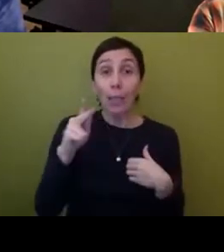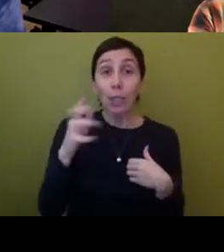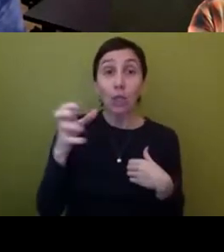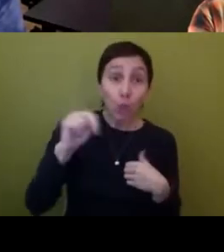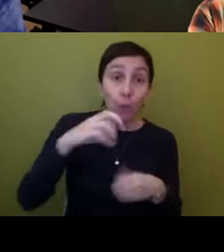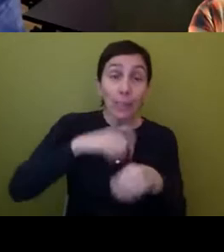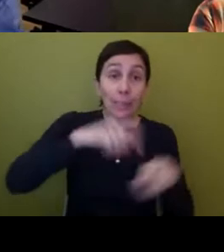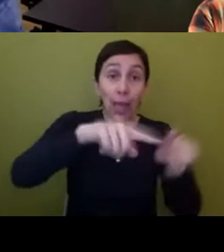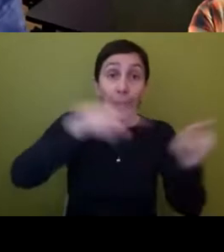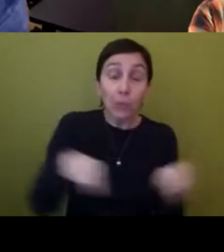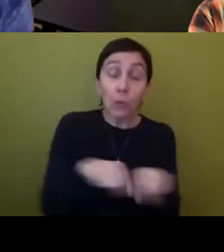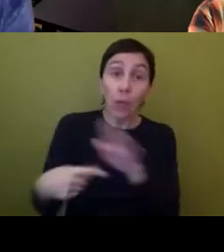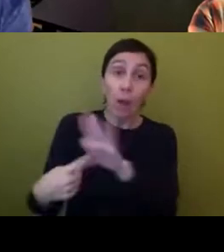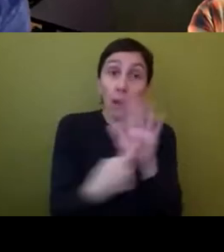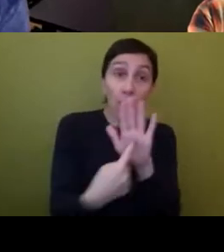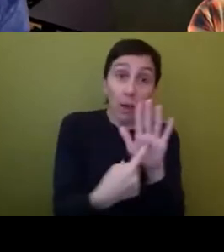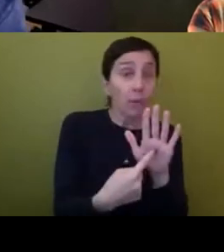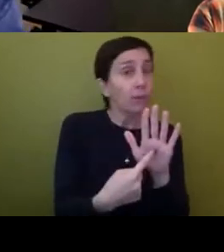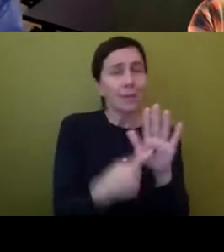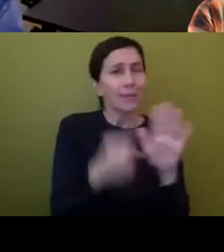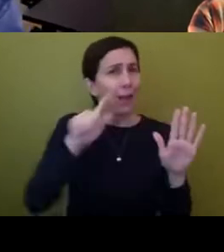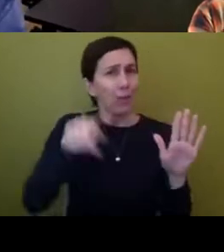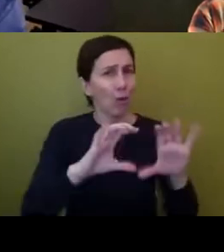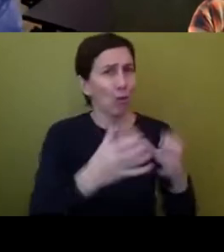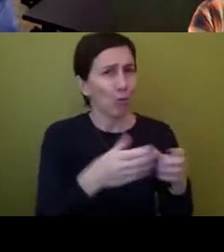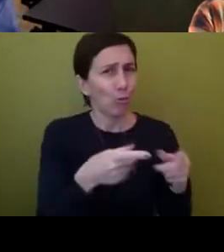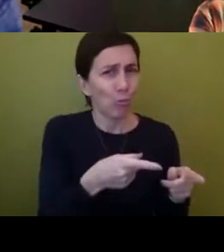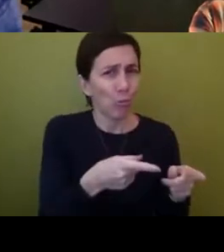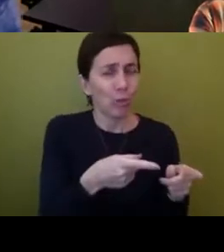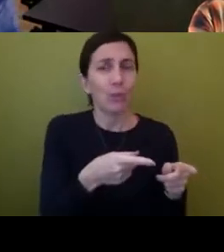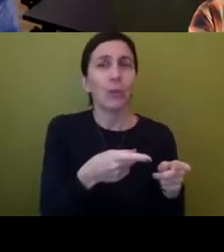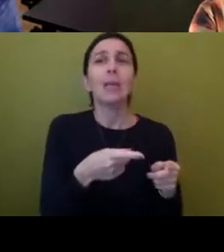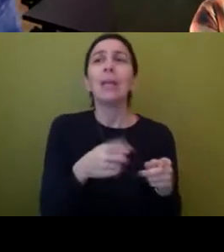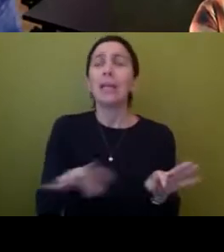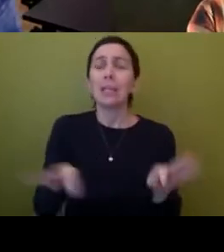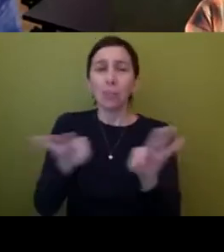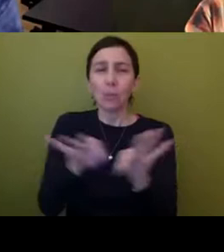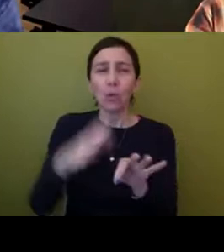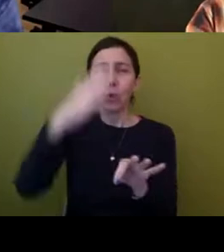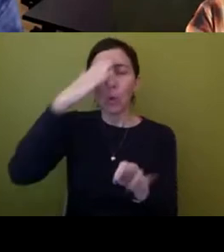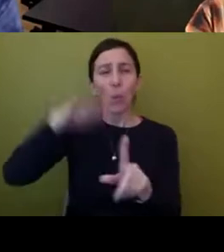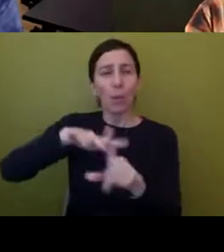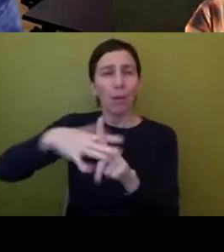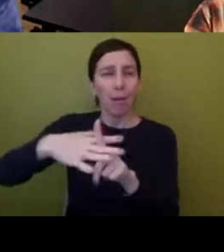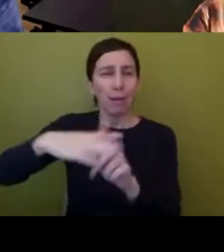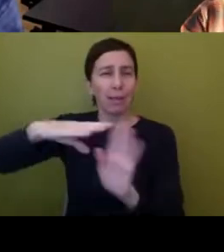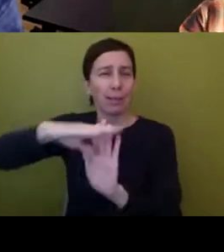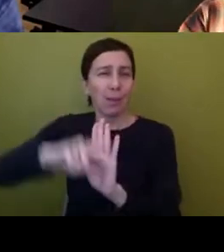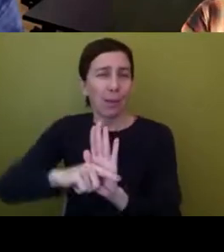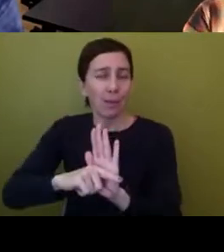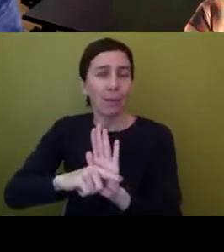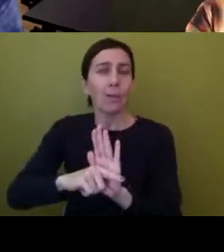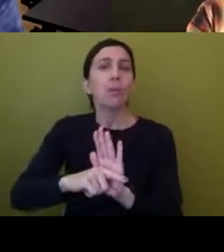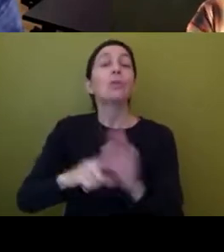So the context really does matter. And this act happening in a museum space for who is the audience,